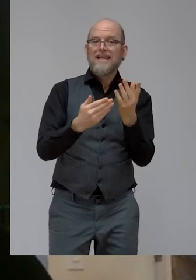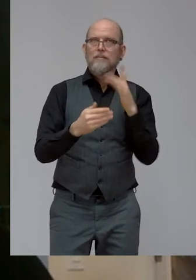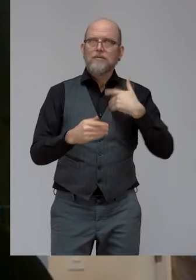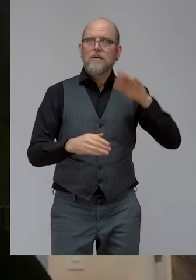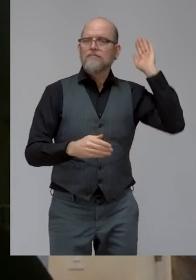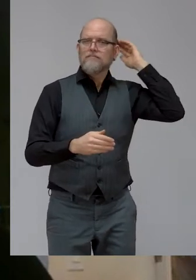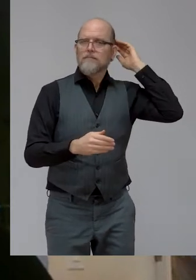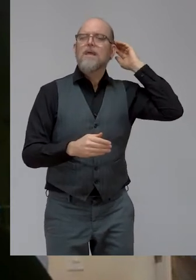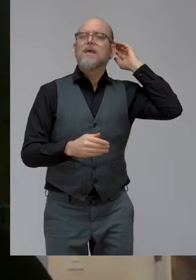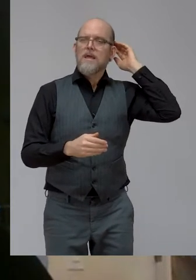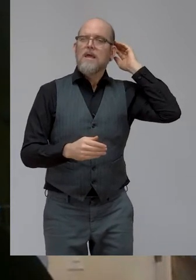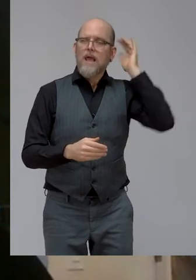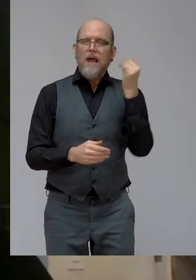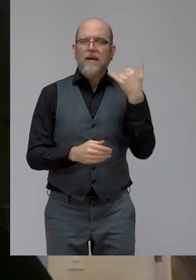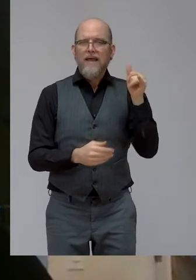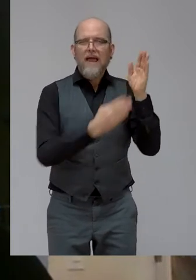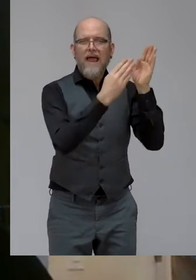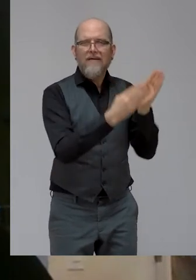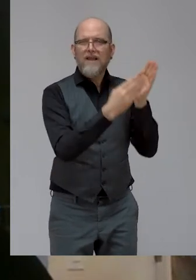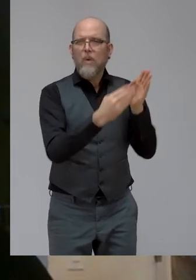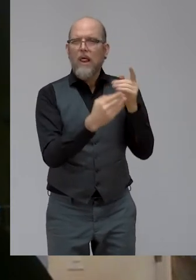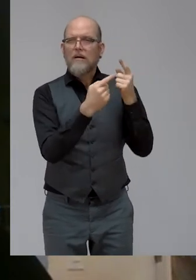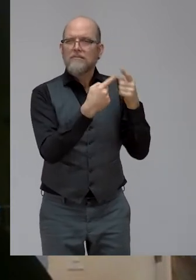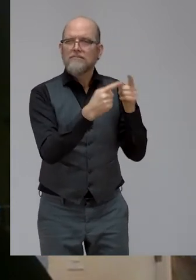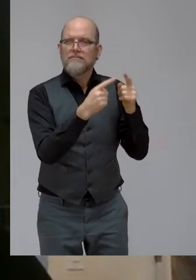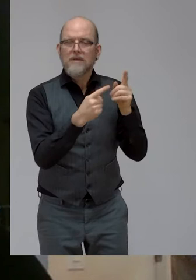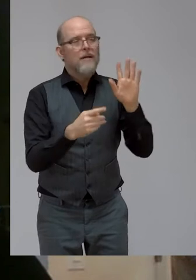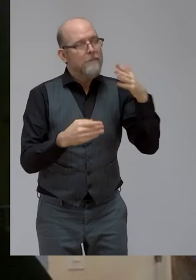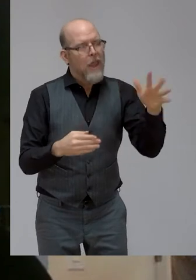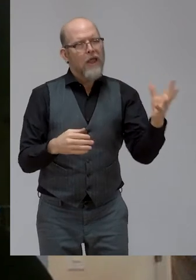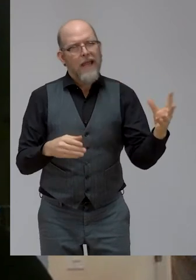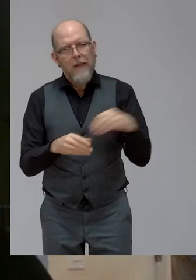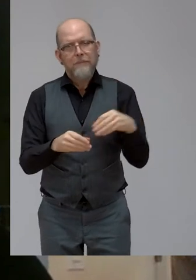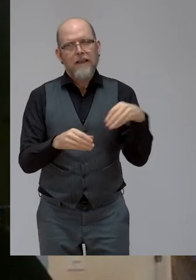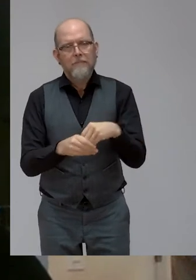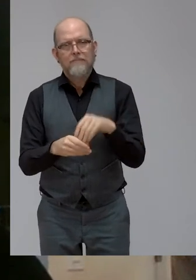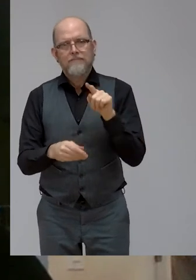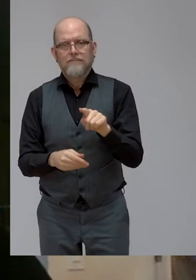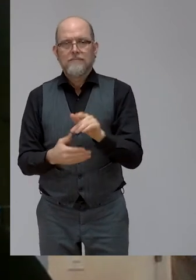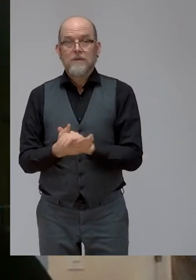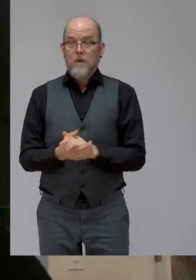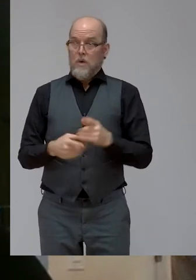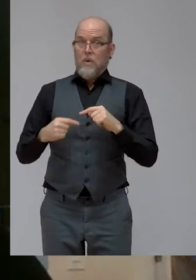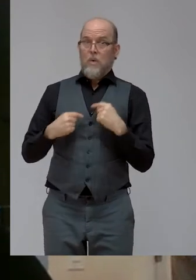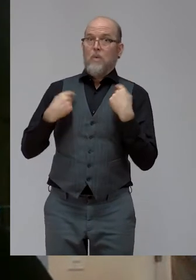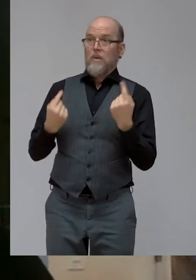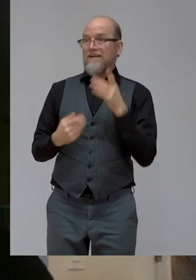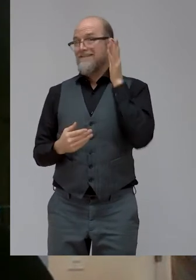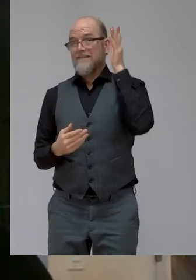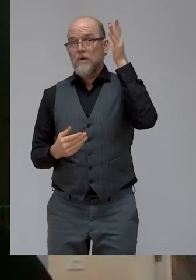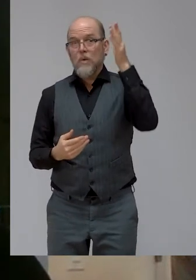uniqueness, and more inclusive as we envisage our future, a future for all.